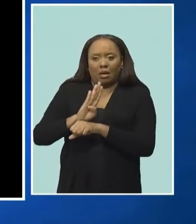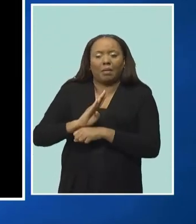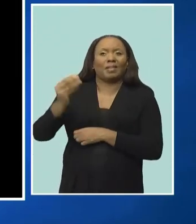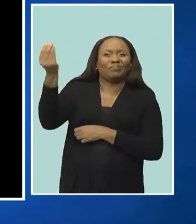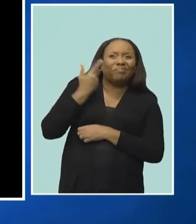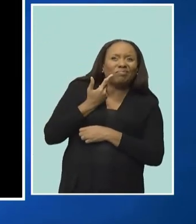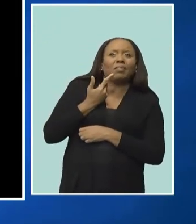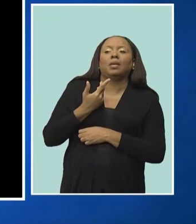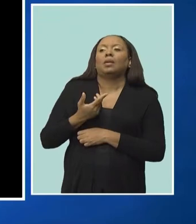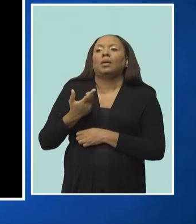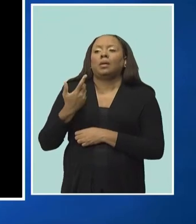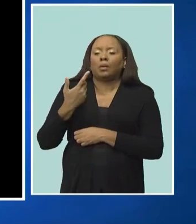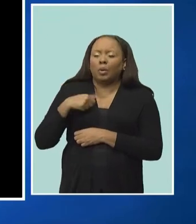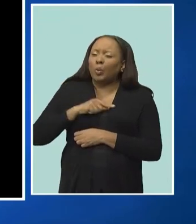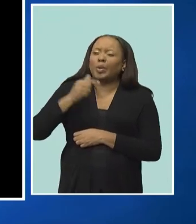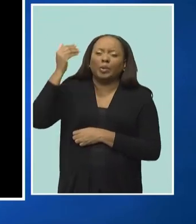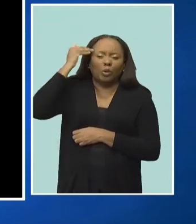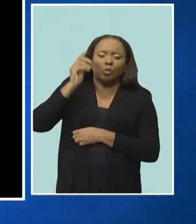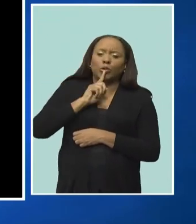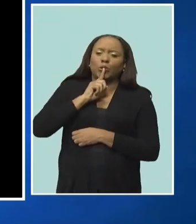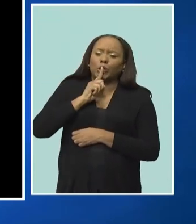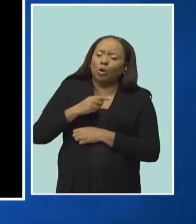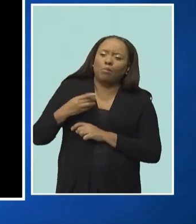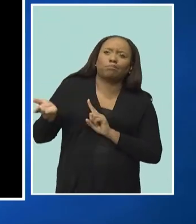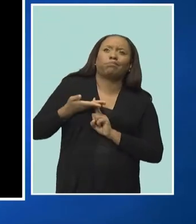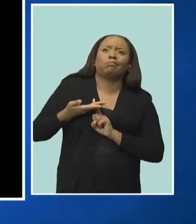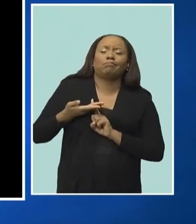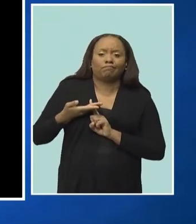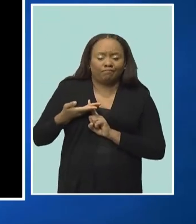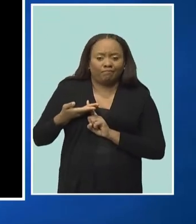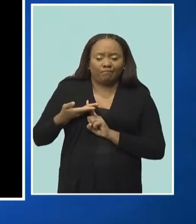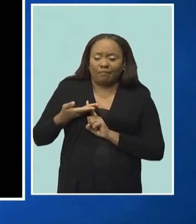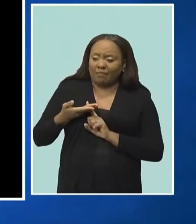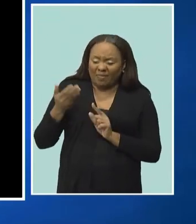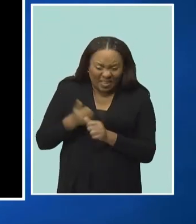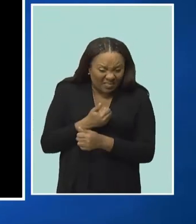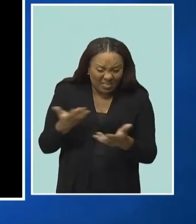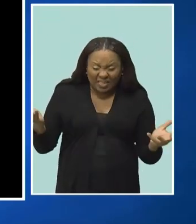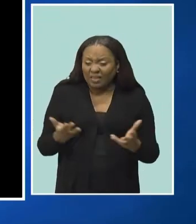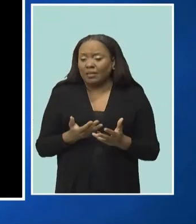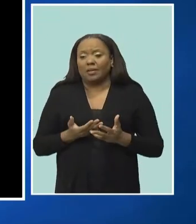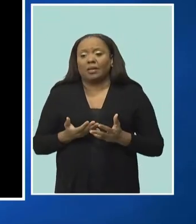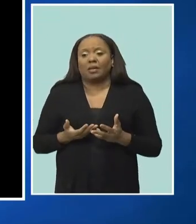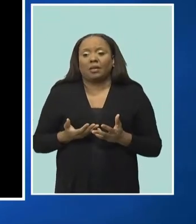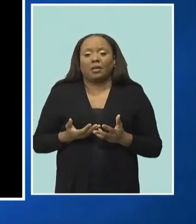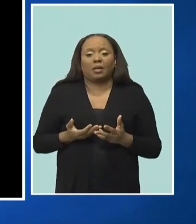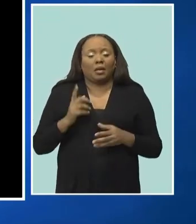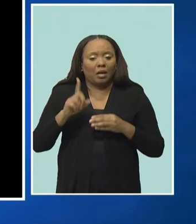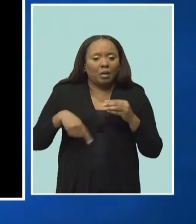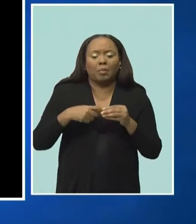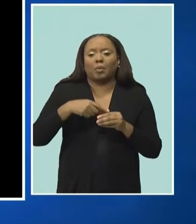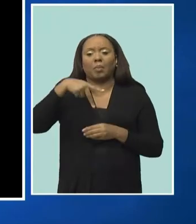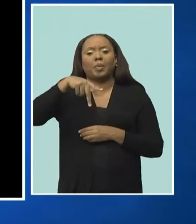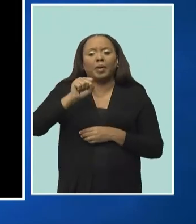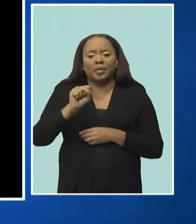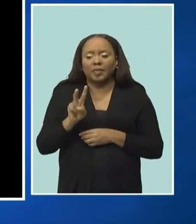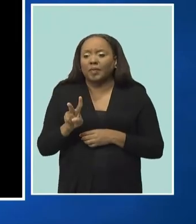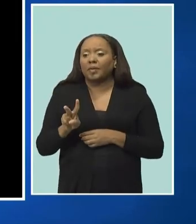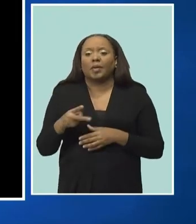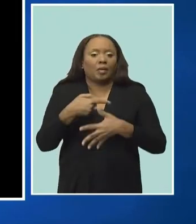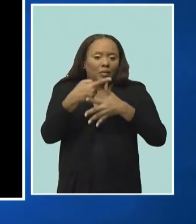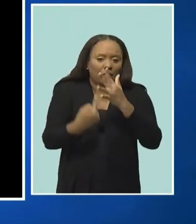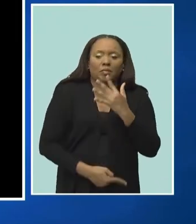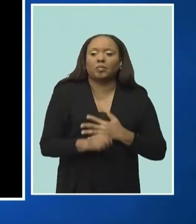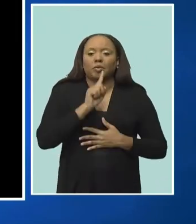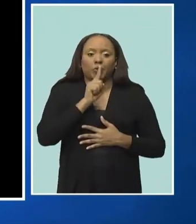We are convinced that those, what has been said against the PSV fraternity, that those things are